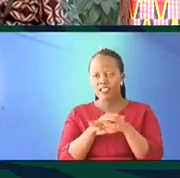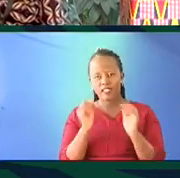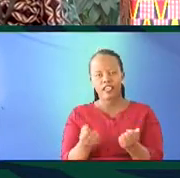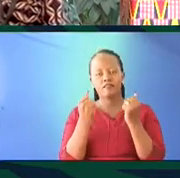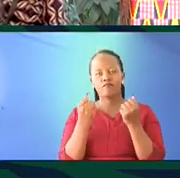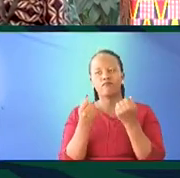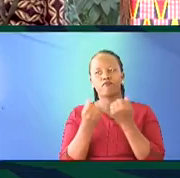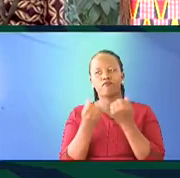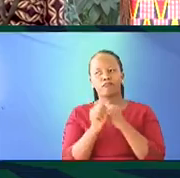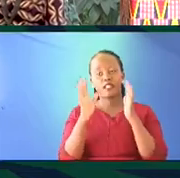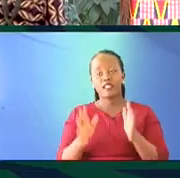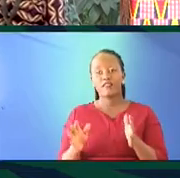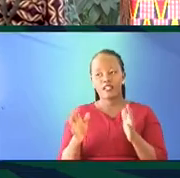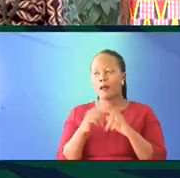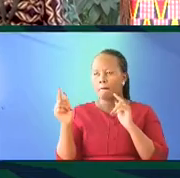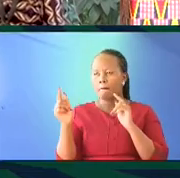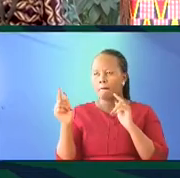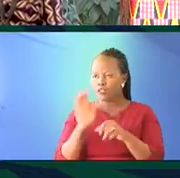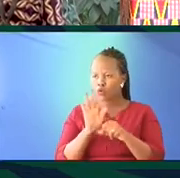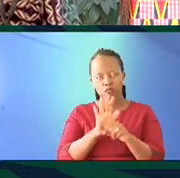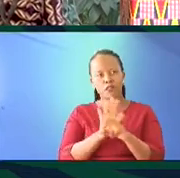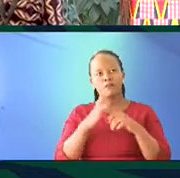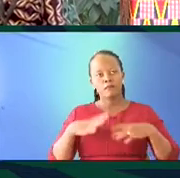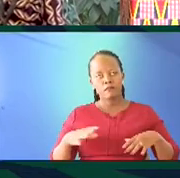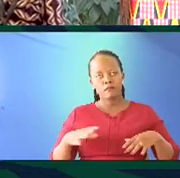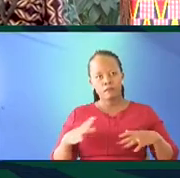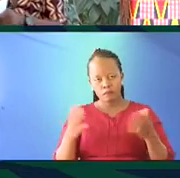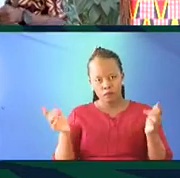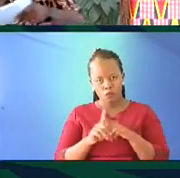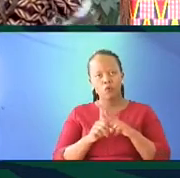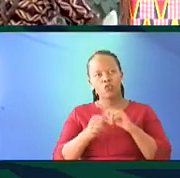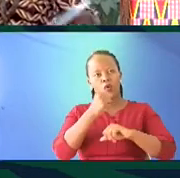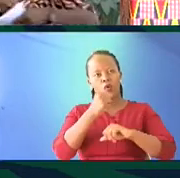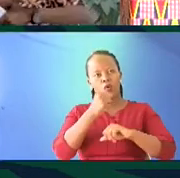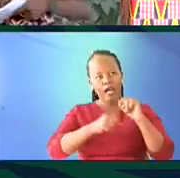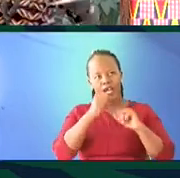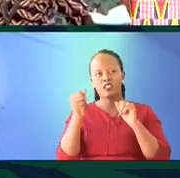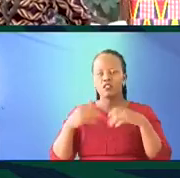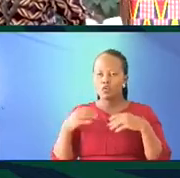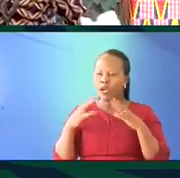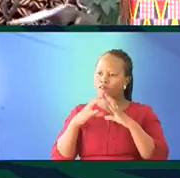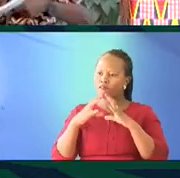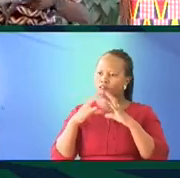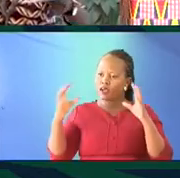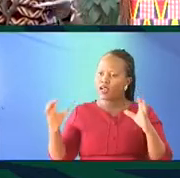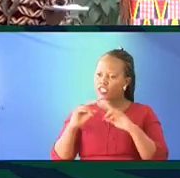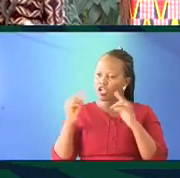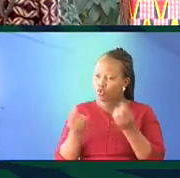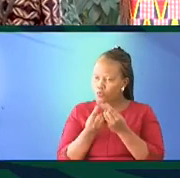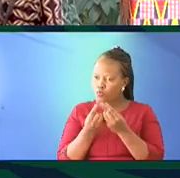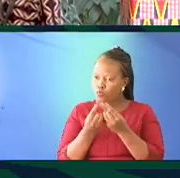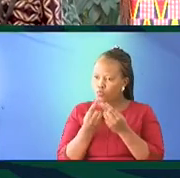for us. But actually, it is a savior for a tiny minority. It also acts to isolate the larger groups